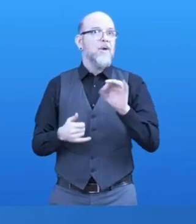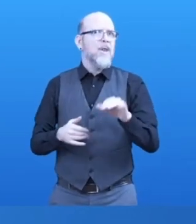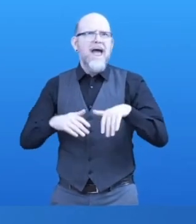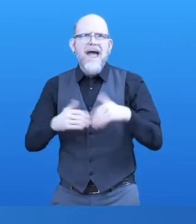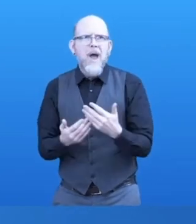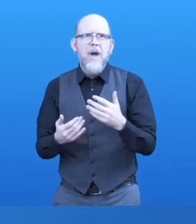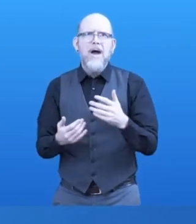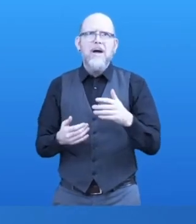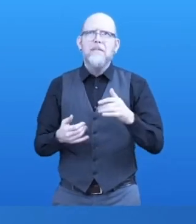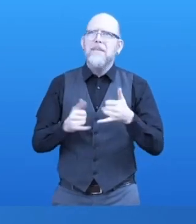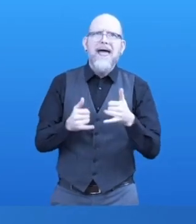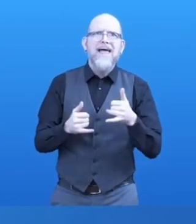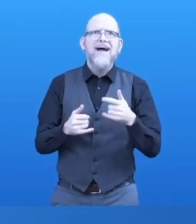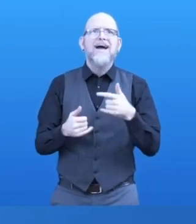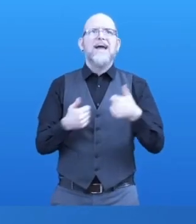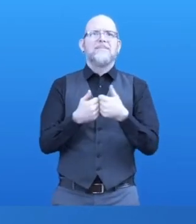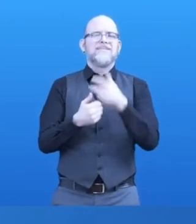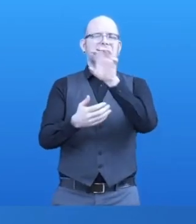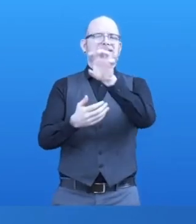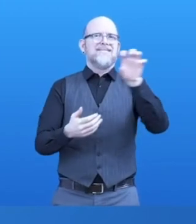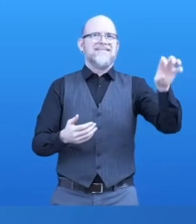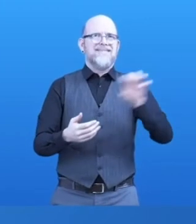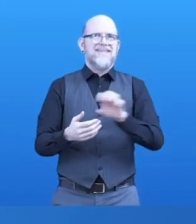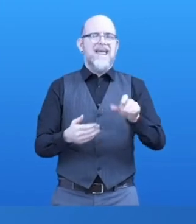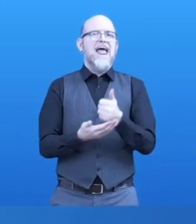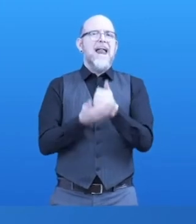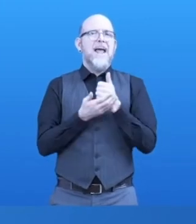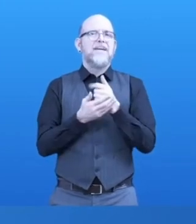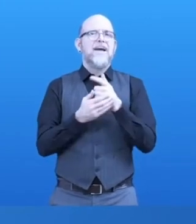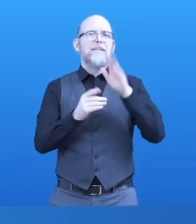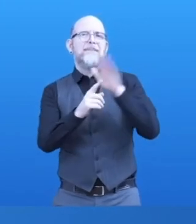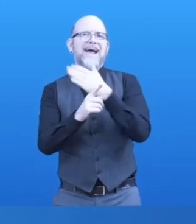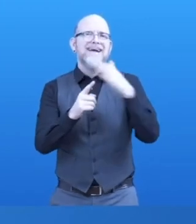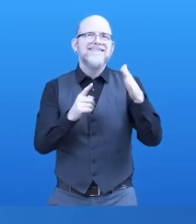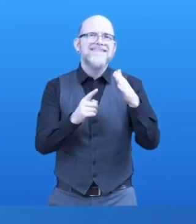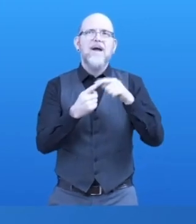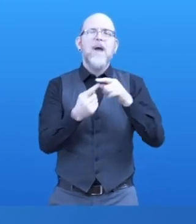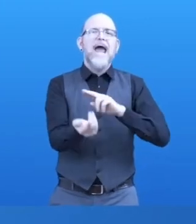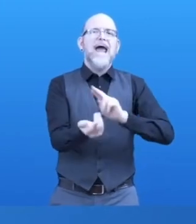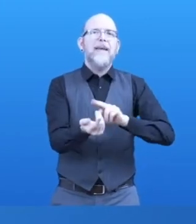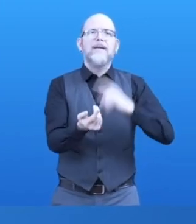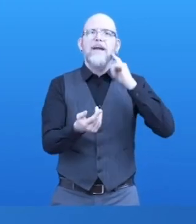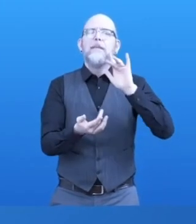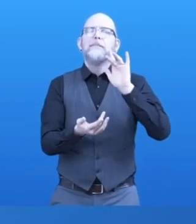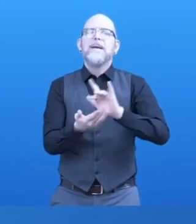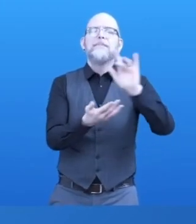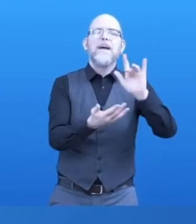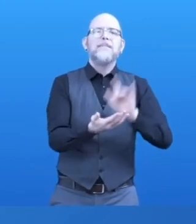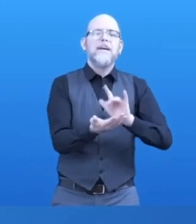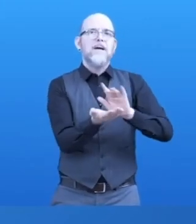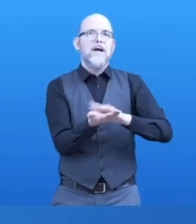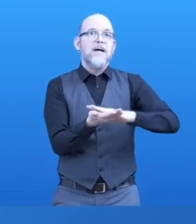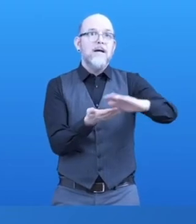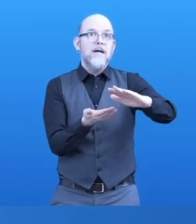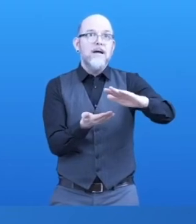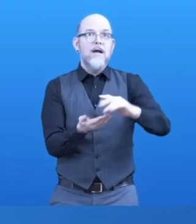the correct rhythm for certain touch gestures. And SonaKid has developed Bolly Land tactile learning tools with the digital